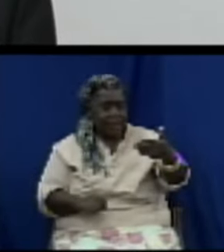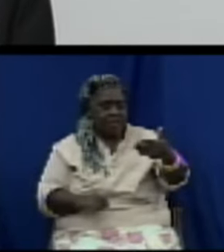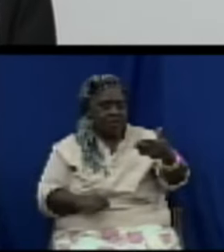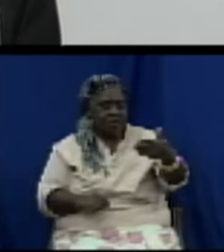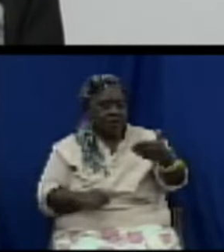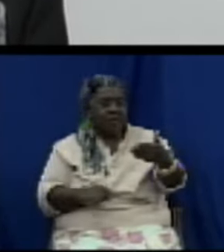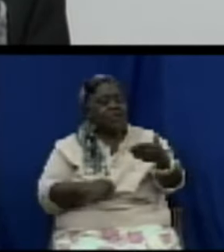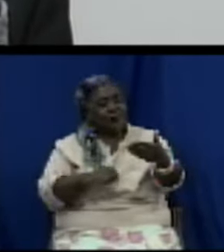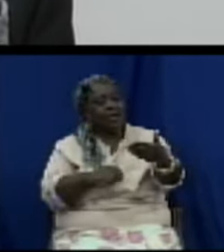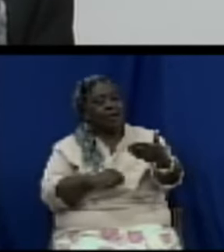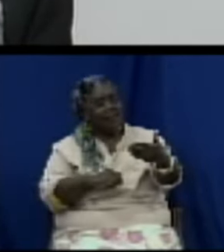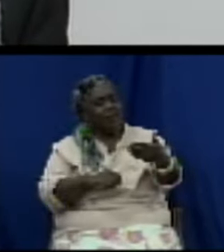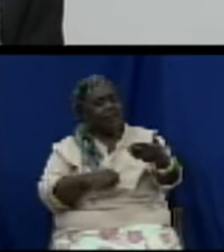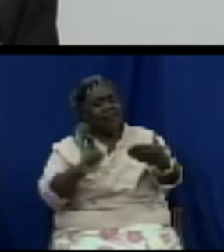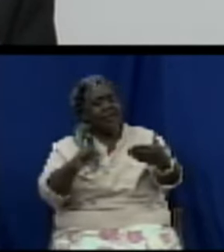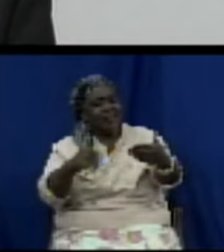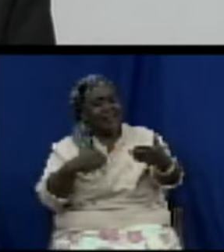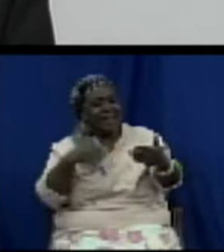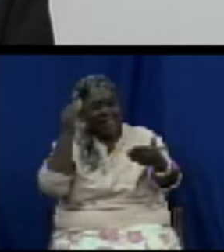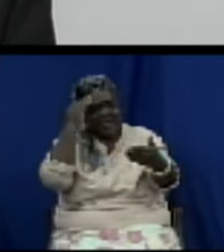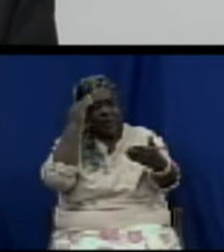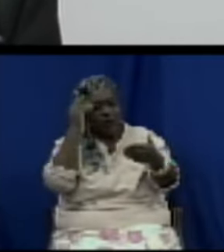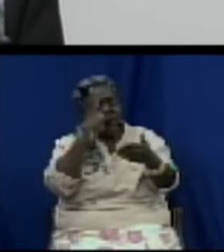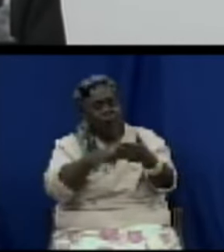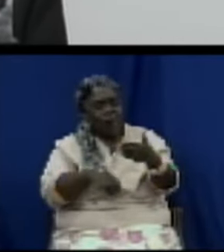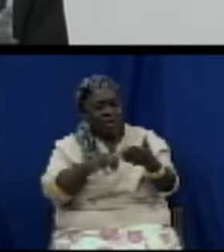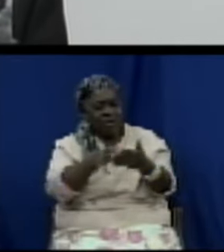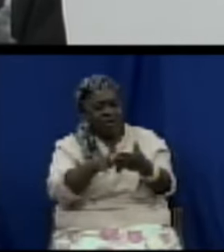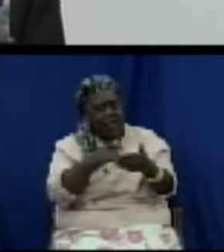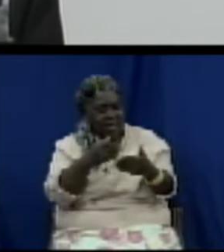labeling on the goods